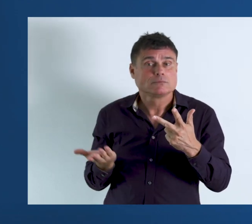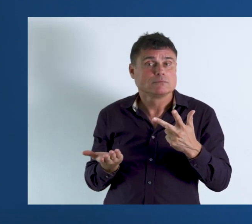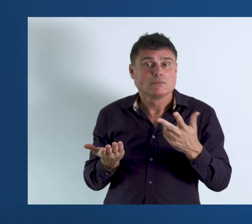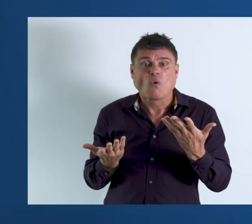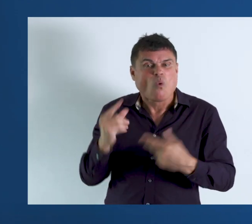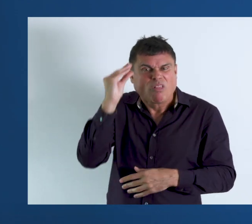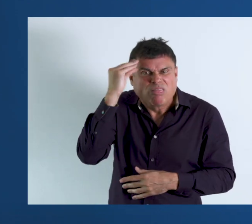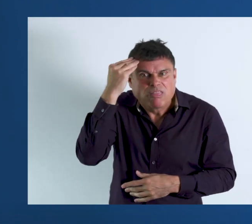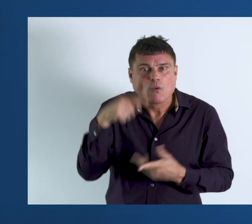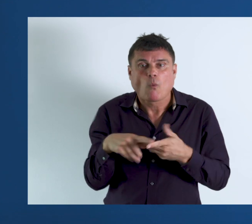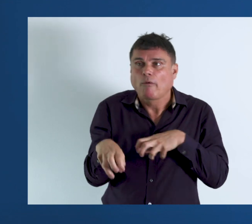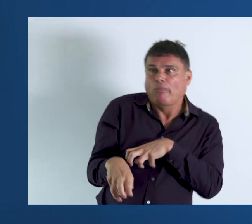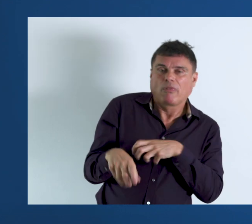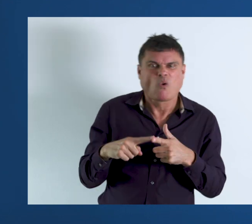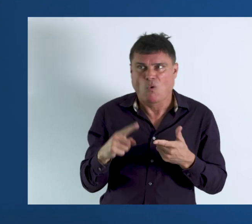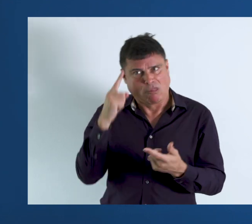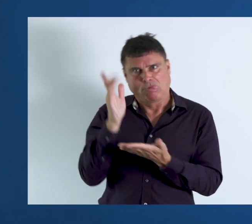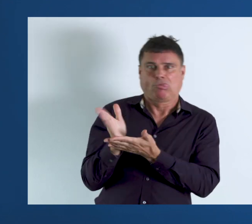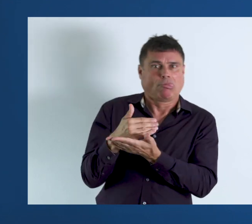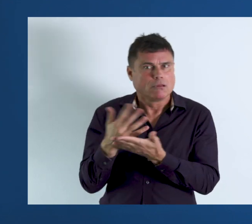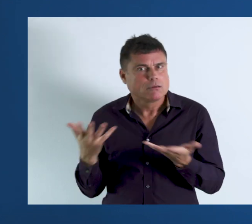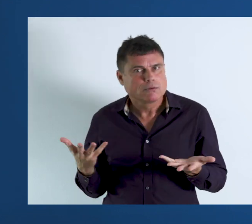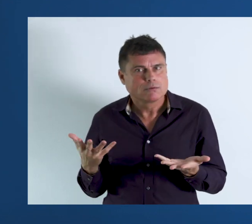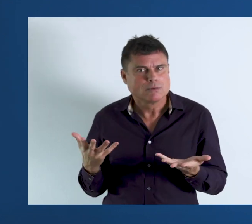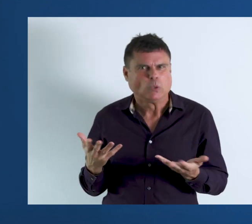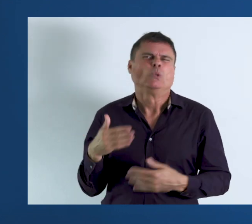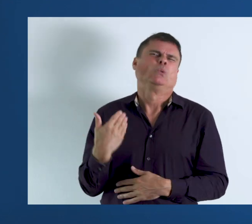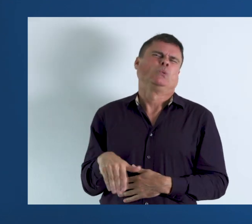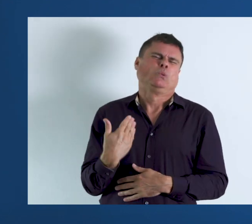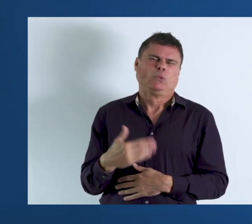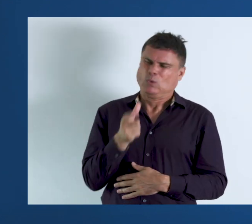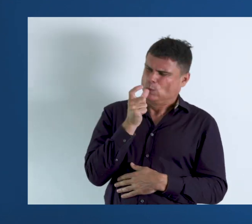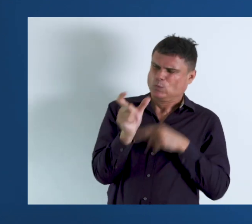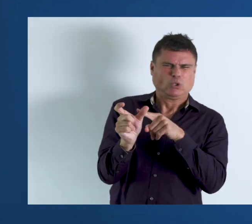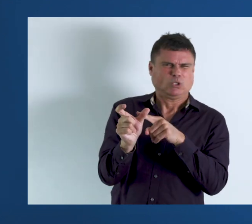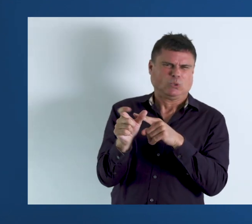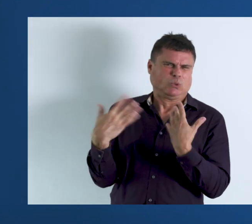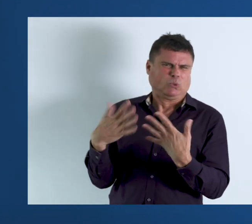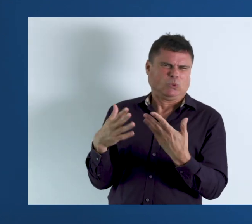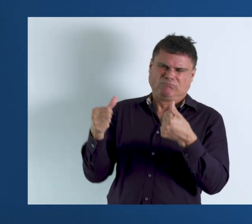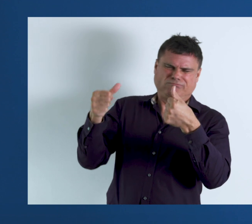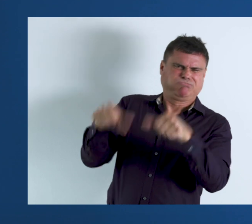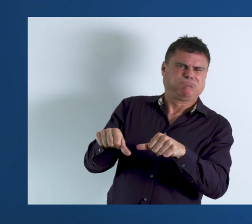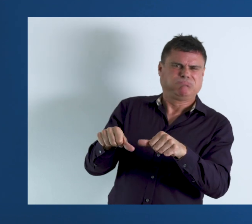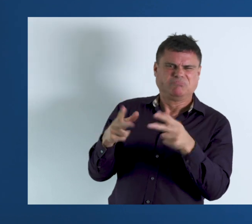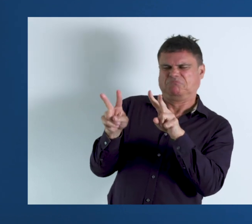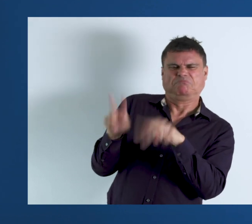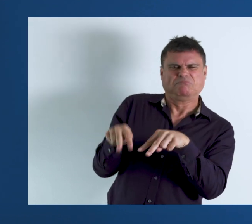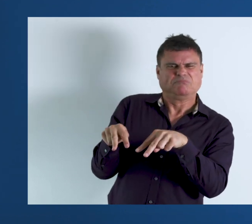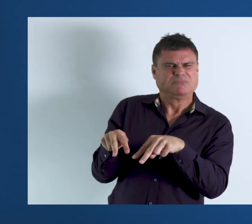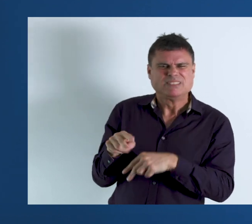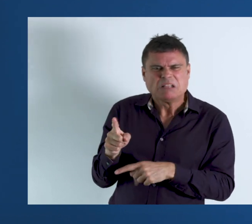blind, idiotic, an imbecile or lunatic. Again, you can see how offensive the language was